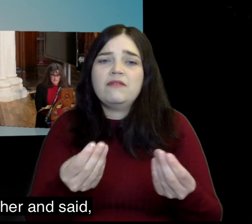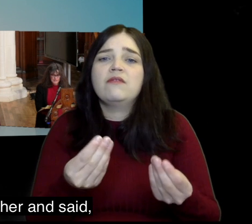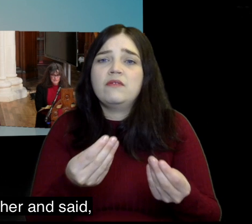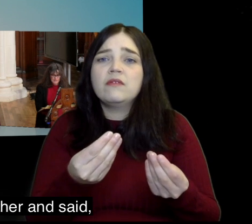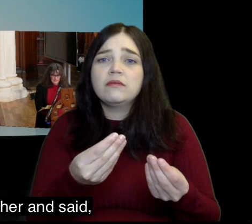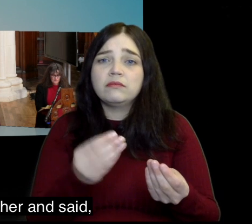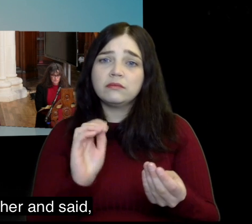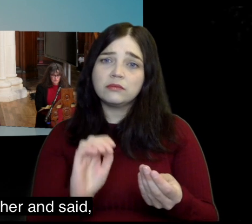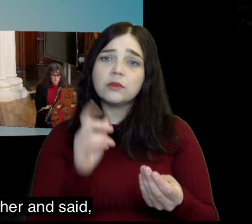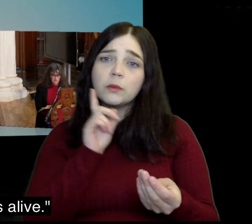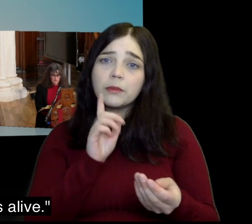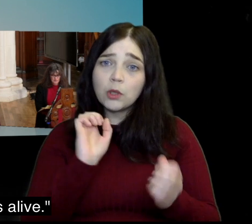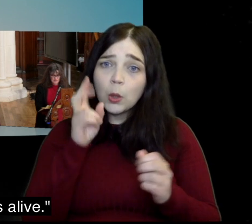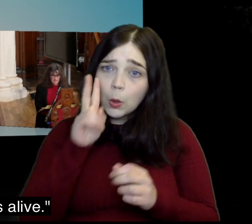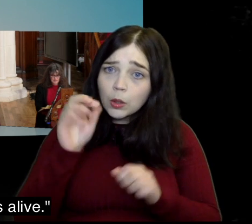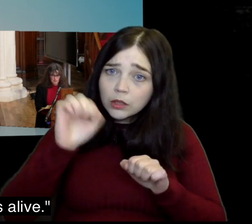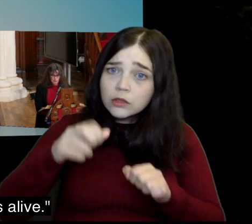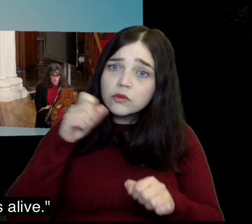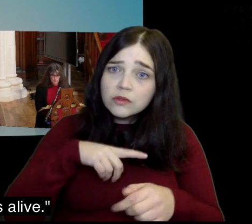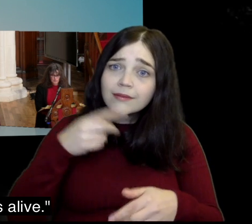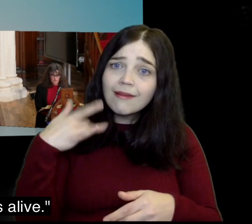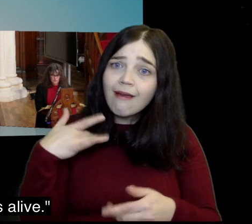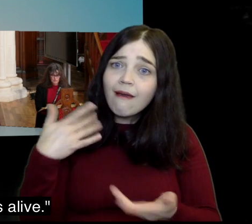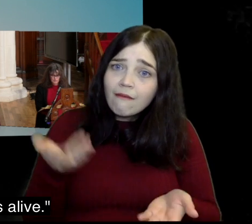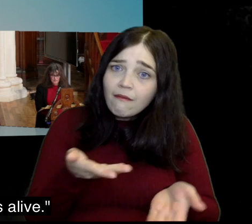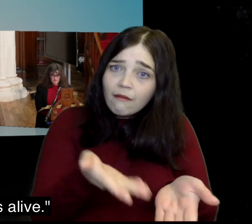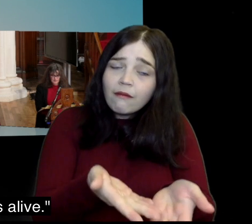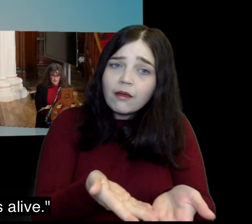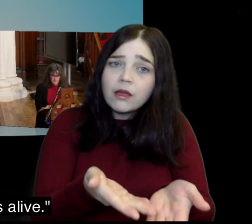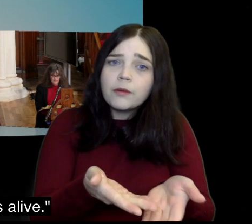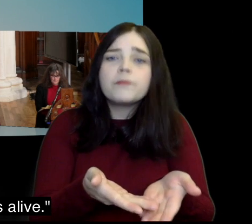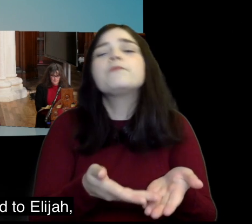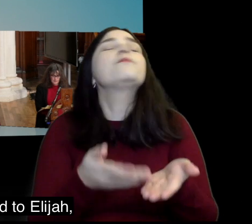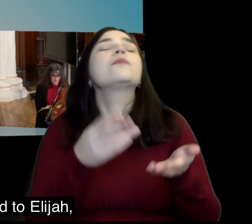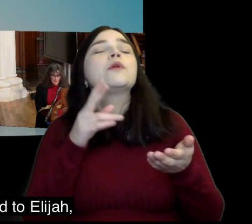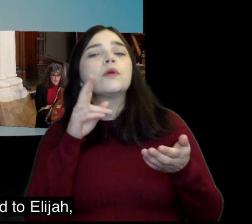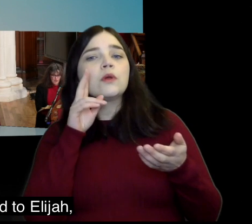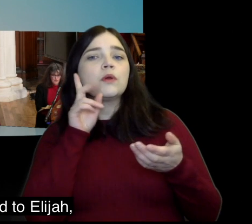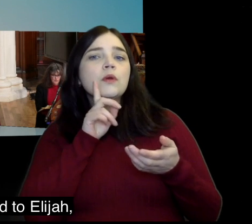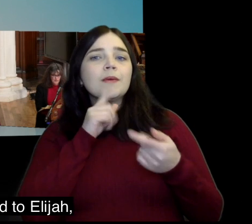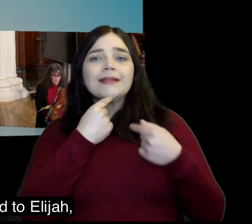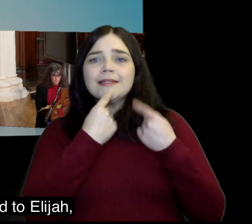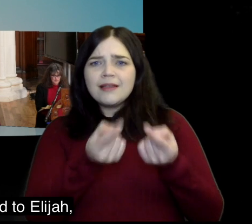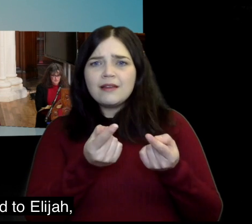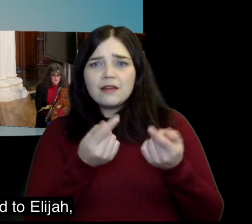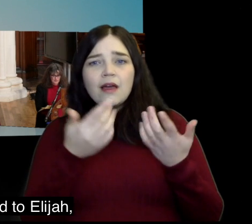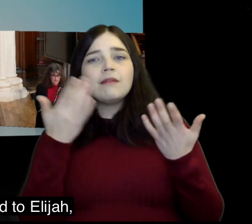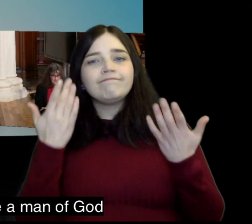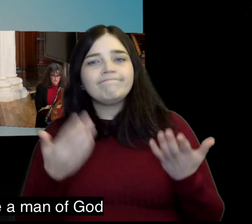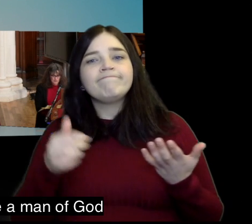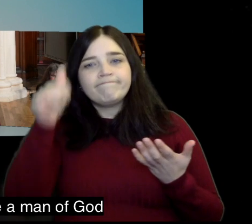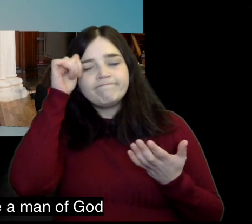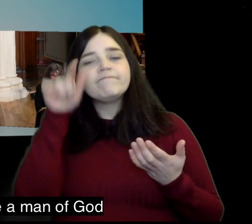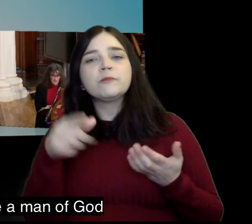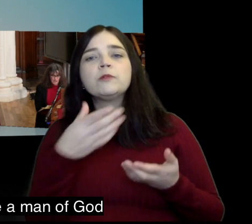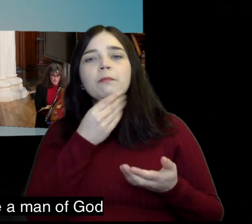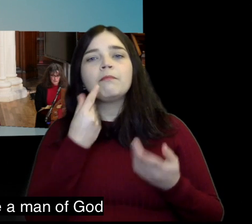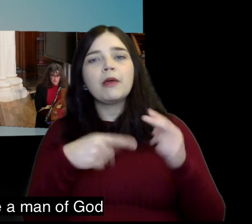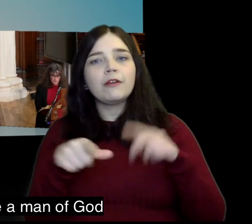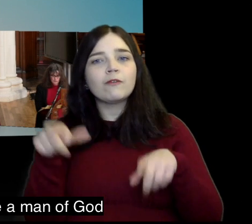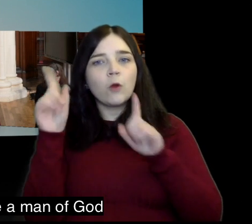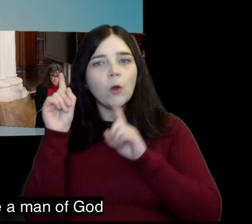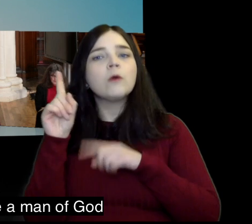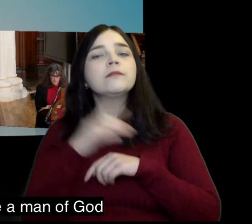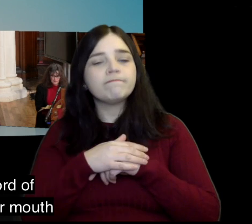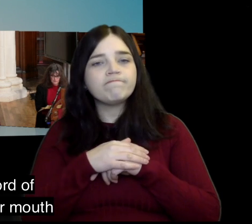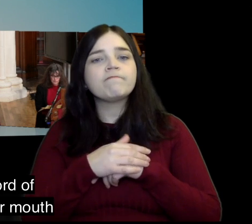He gave him to his mother and said Look your son is alive Then the woman said to Elijah Now